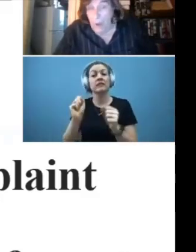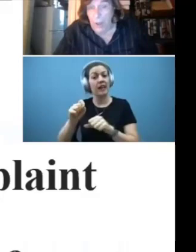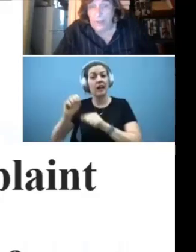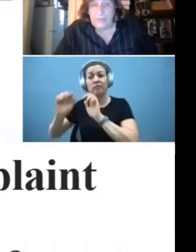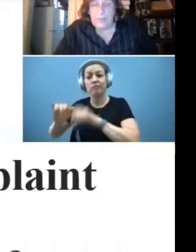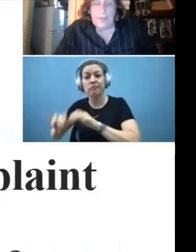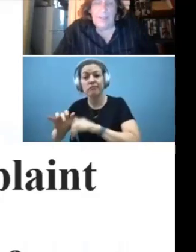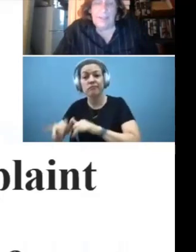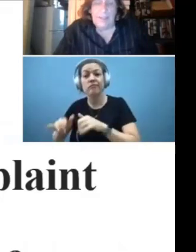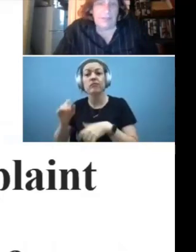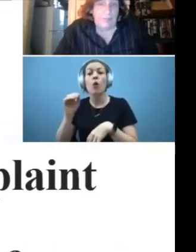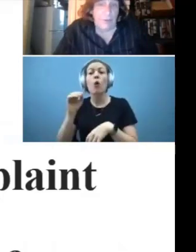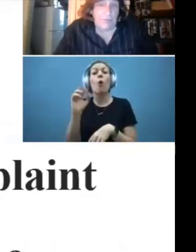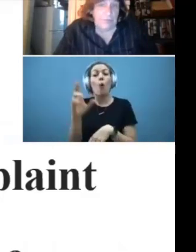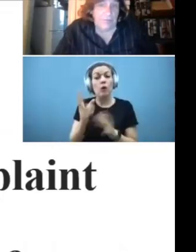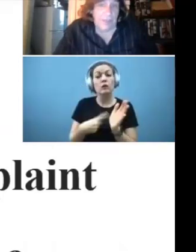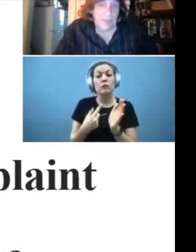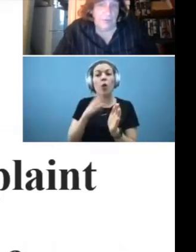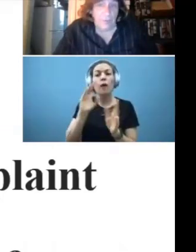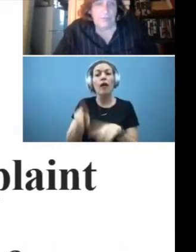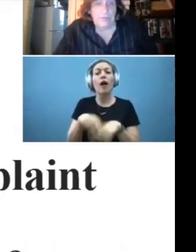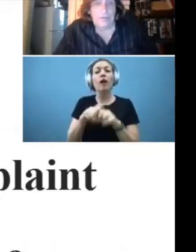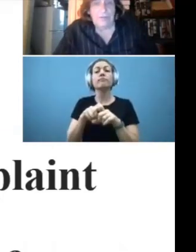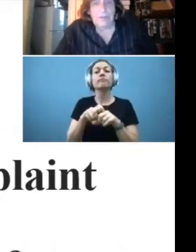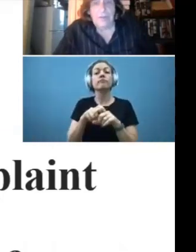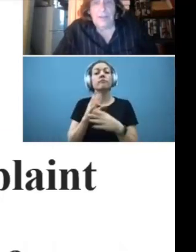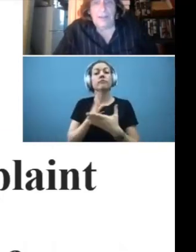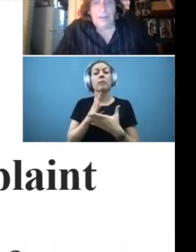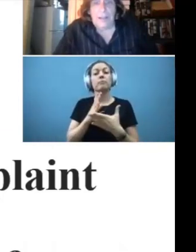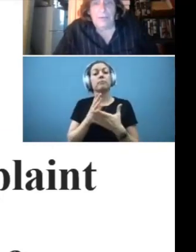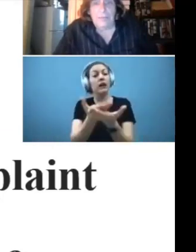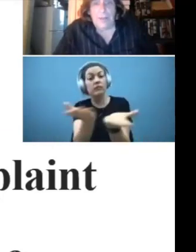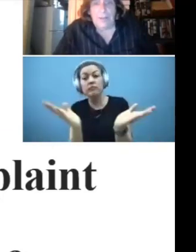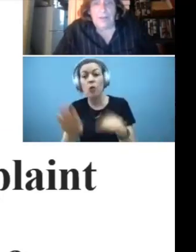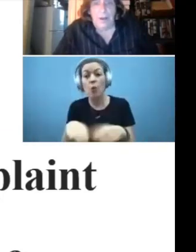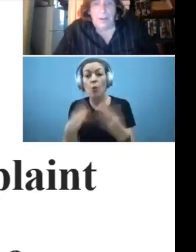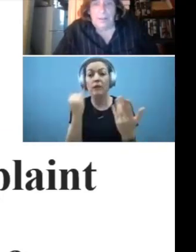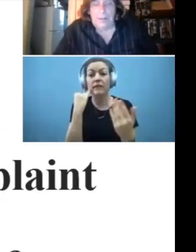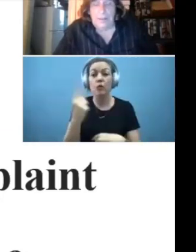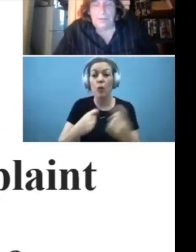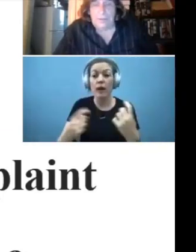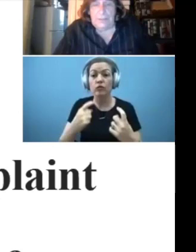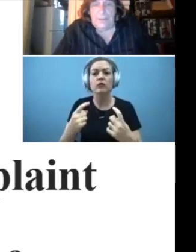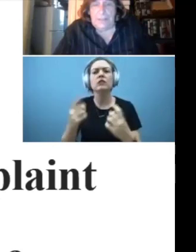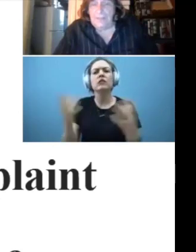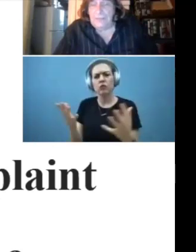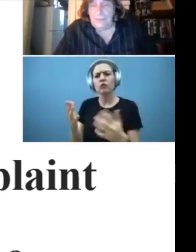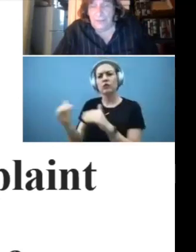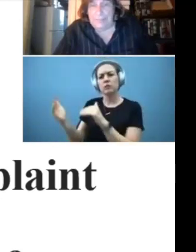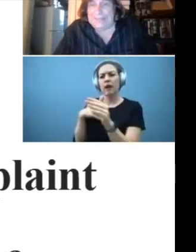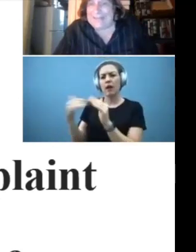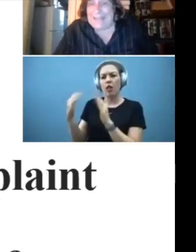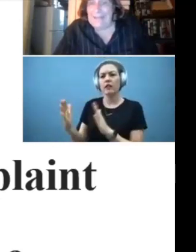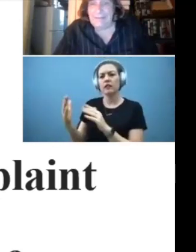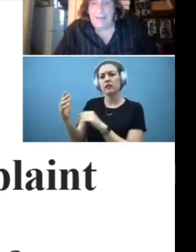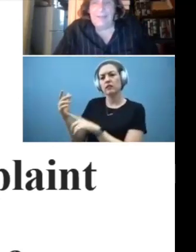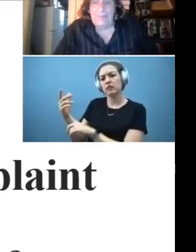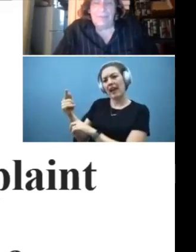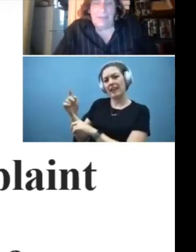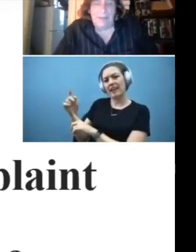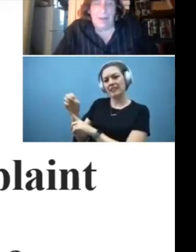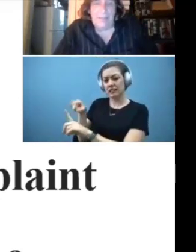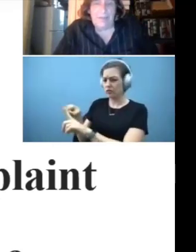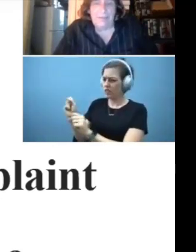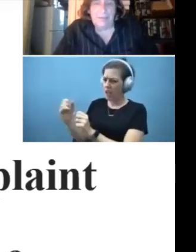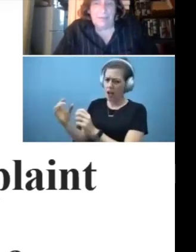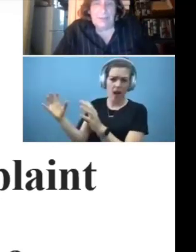where we will pause and ask folks if they have questions. I encourage my colleague, Attorney Gates, to jump in at any time